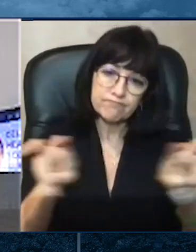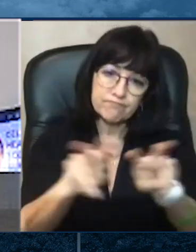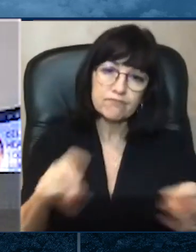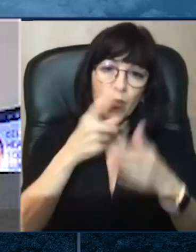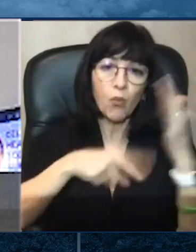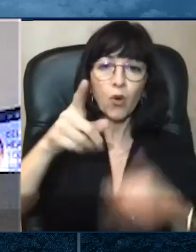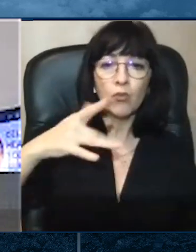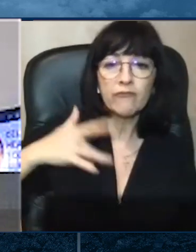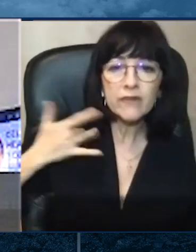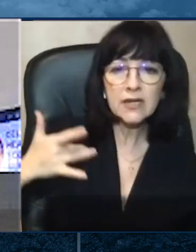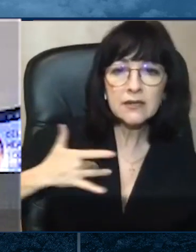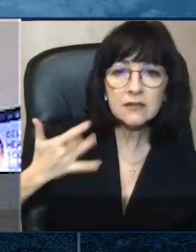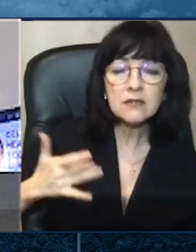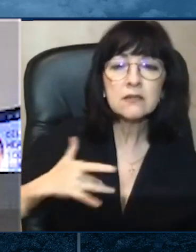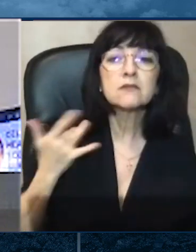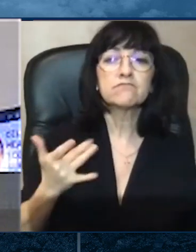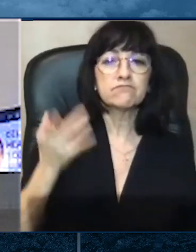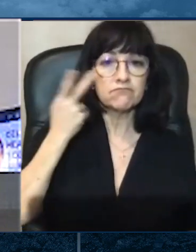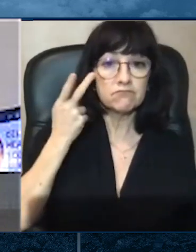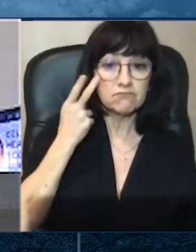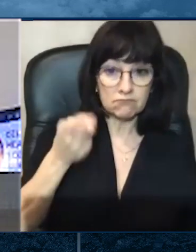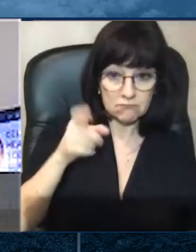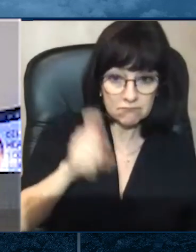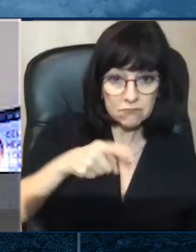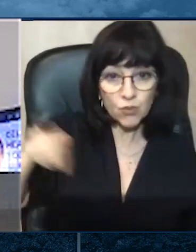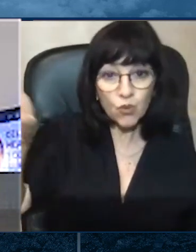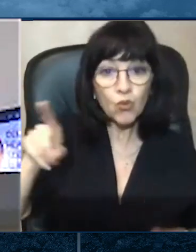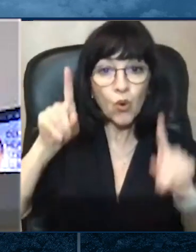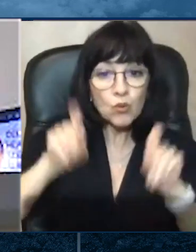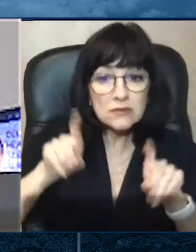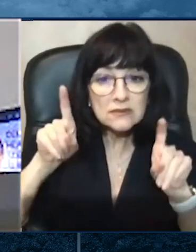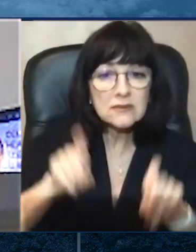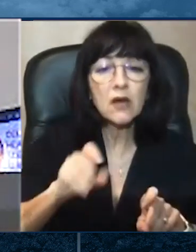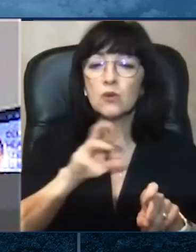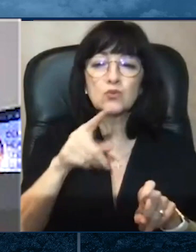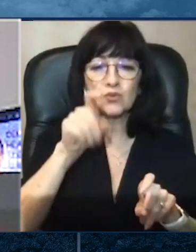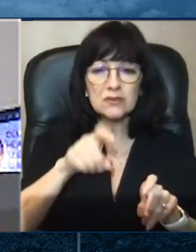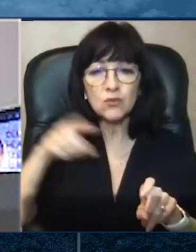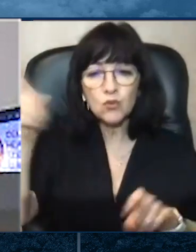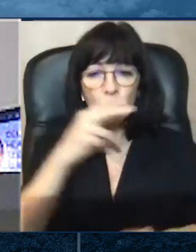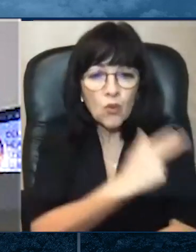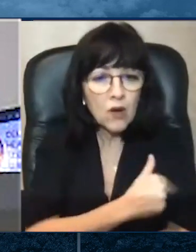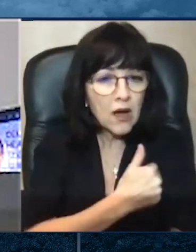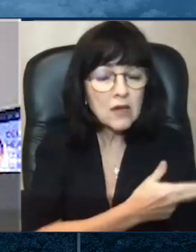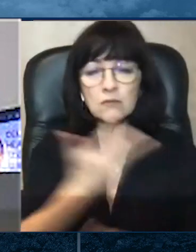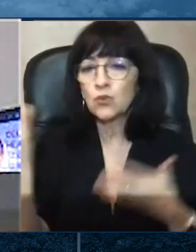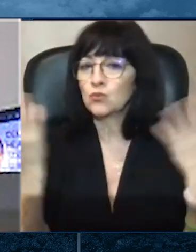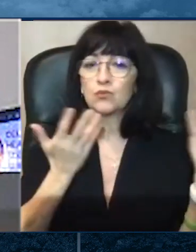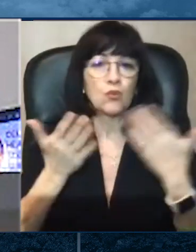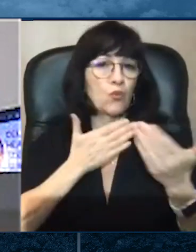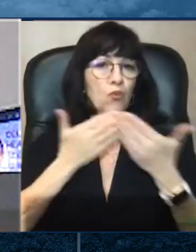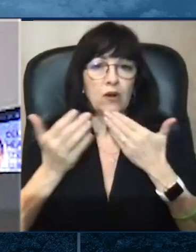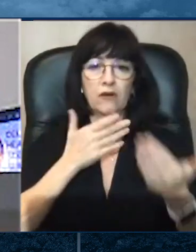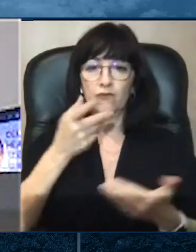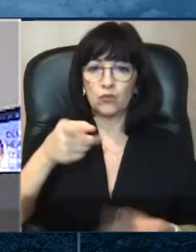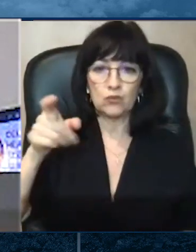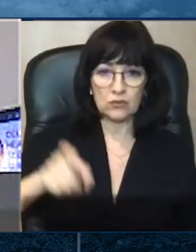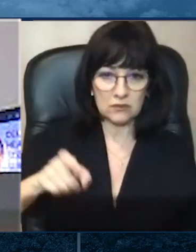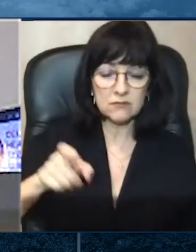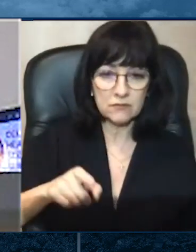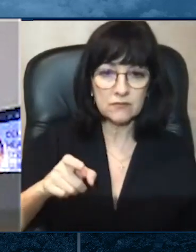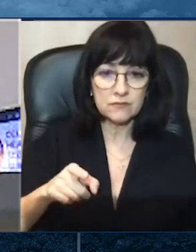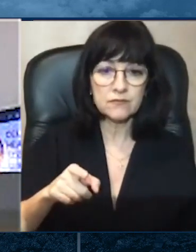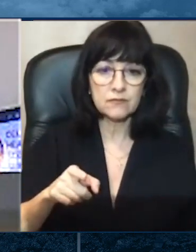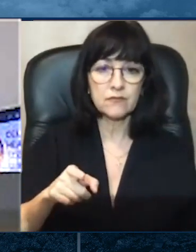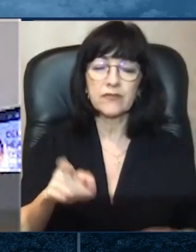critical. Please do not go to your local emergency room. If you have symptoms that affect others, it is important